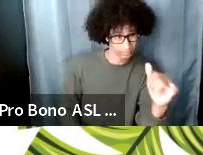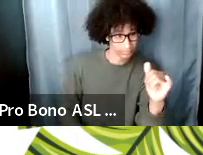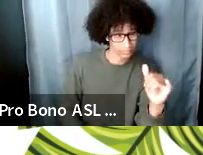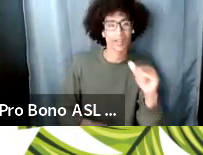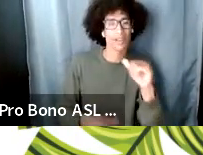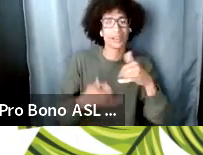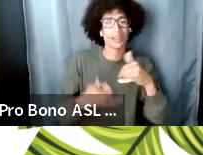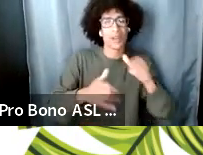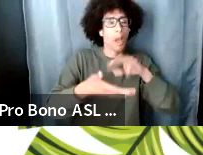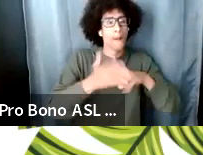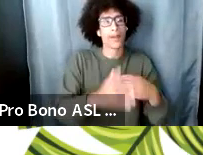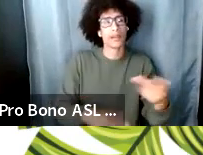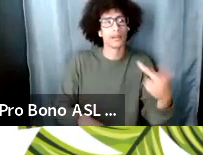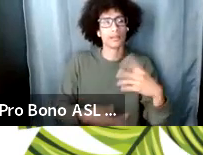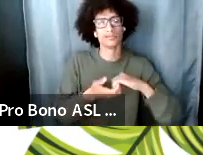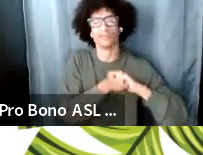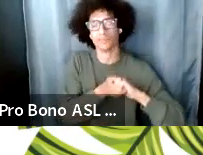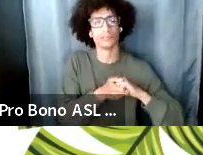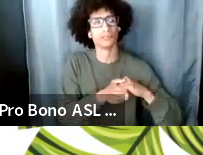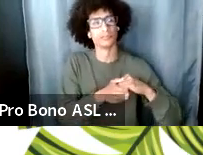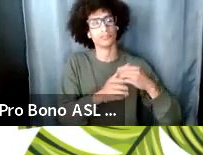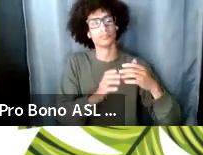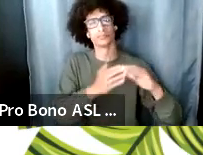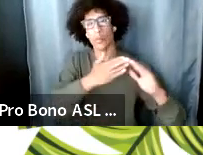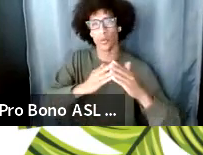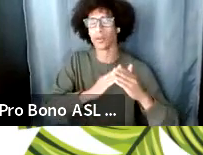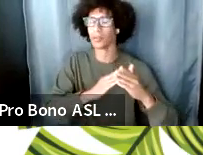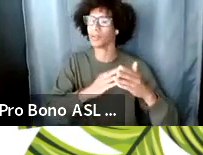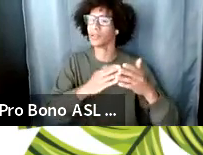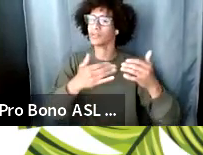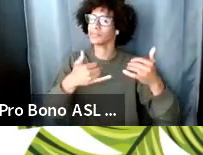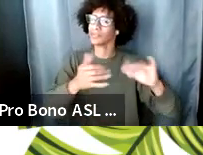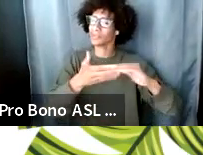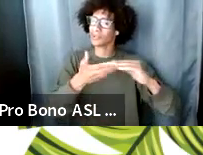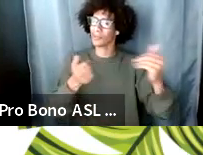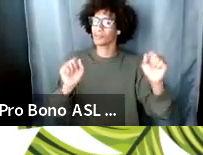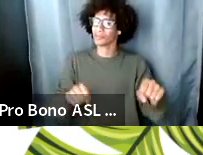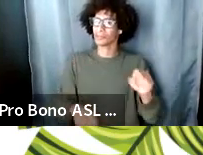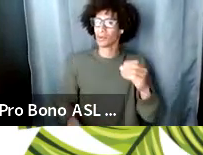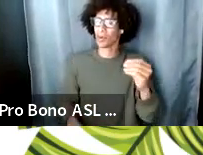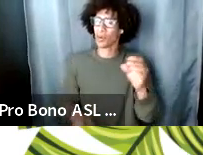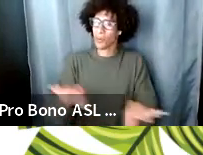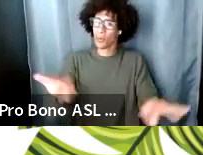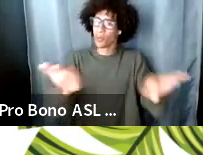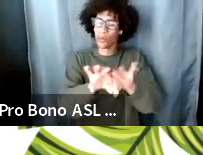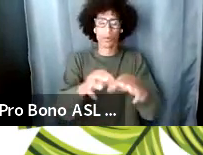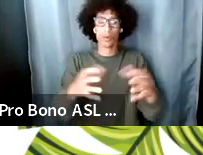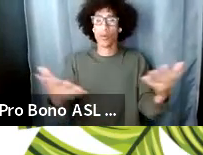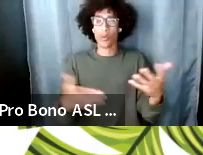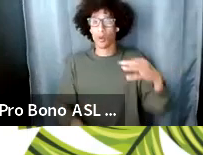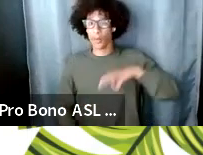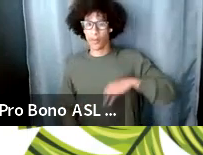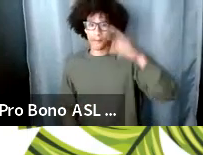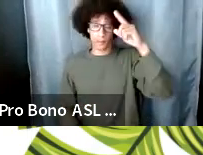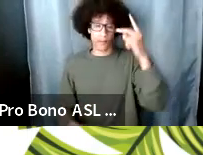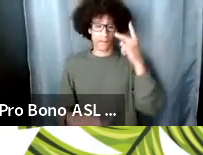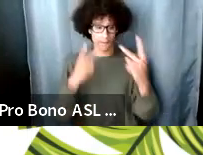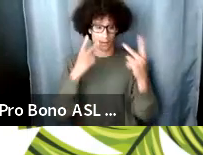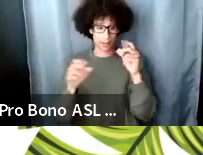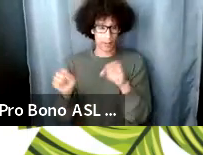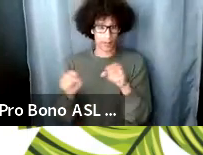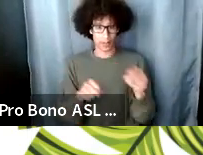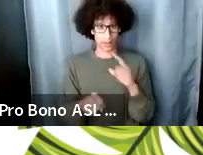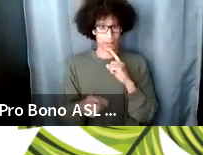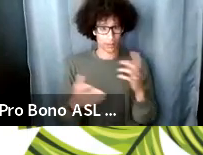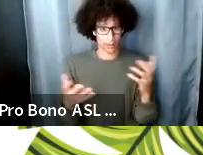it's it's one of those things um the the the game of visibility is to make sure that you are in connection with